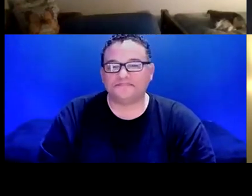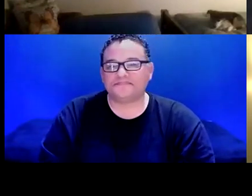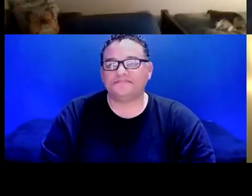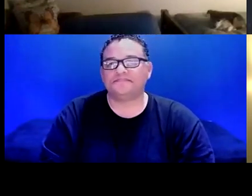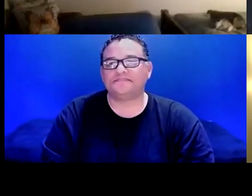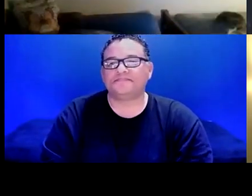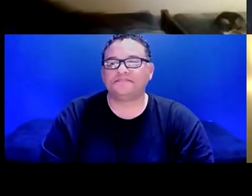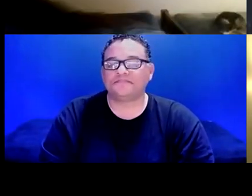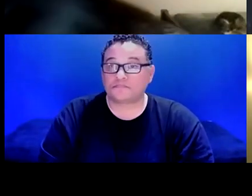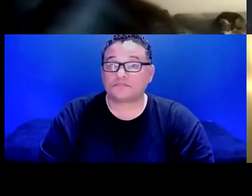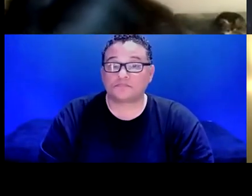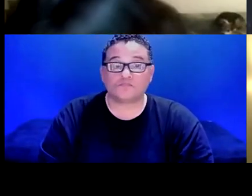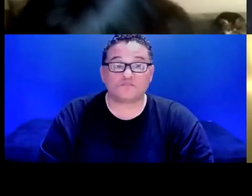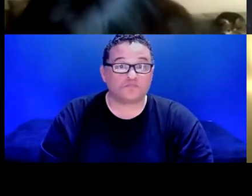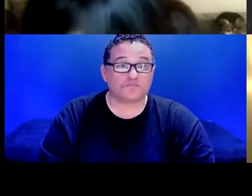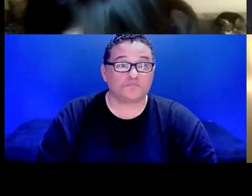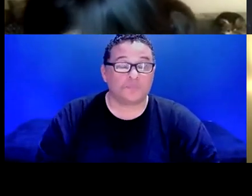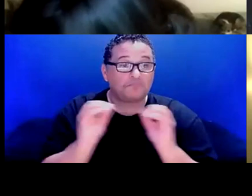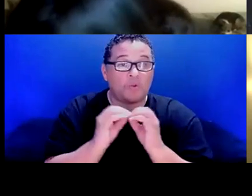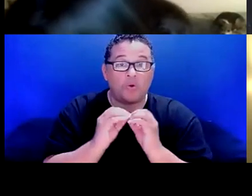Hey, do we have any other questions?